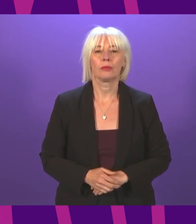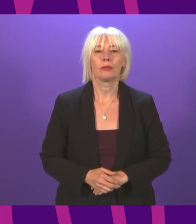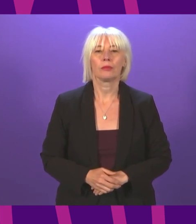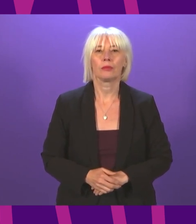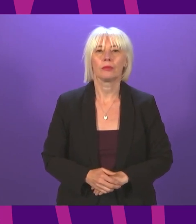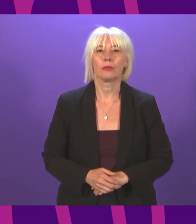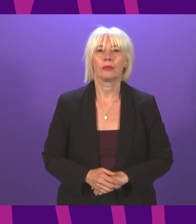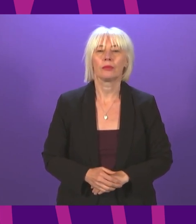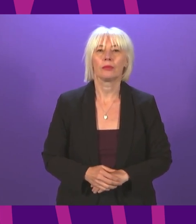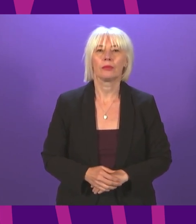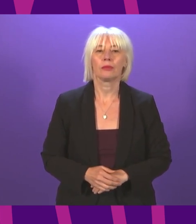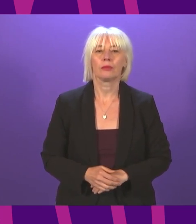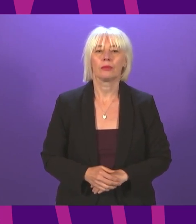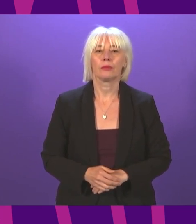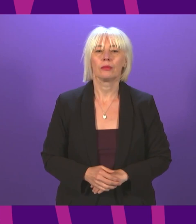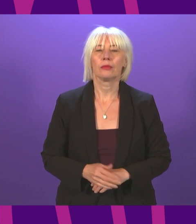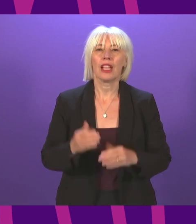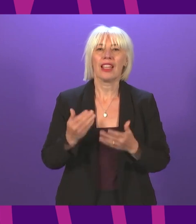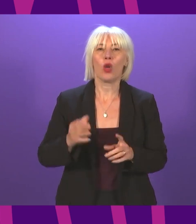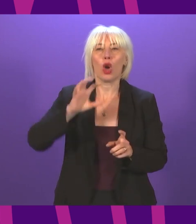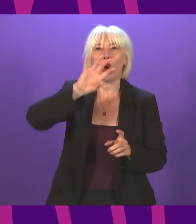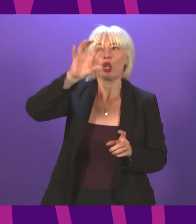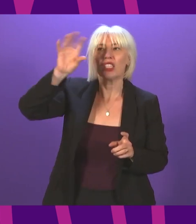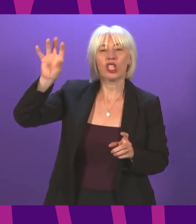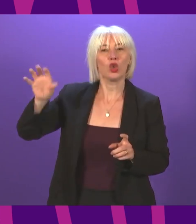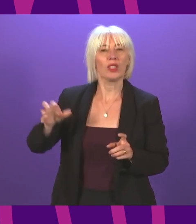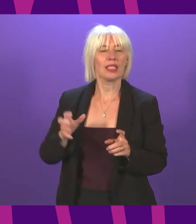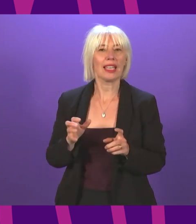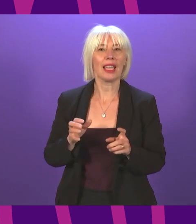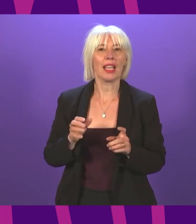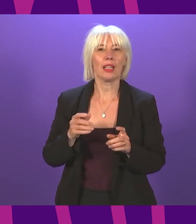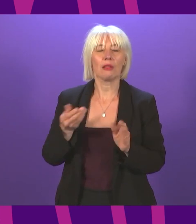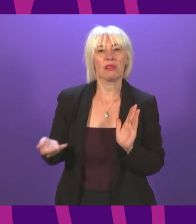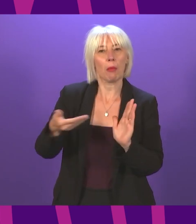I will now call Constituency Supplementaries and I call Douglas Lumsden.